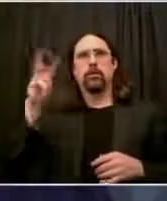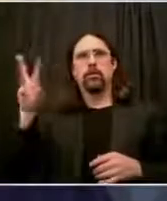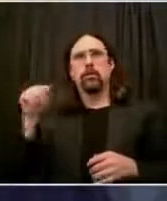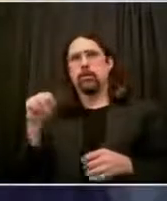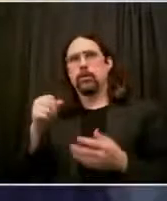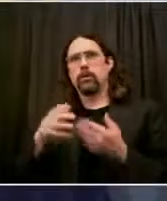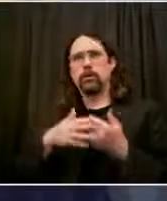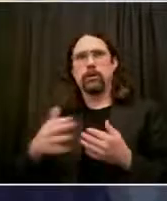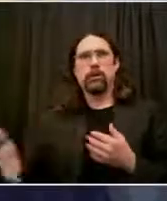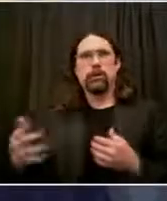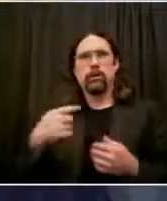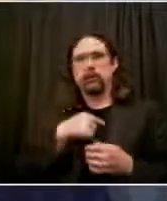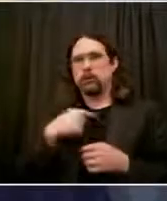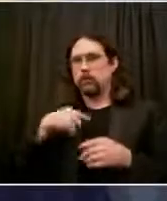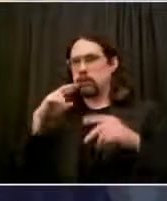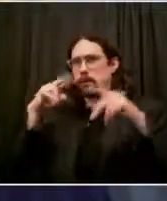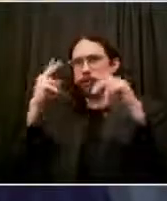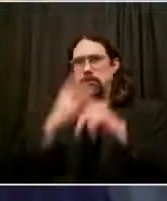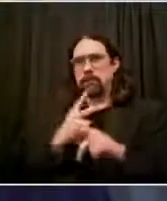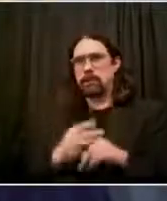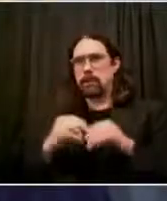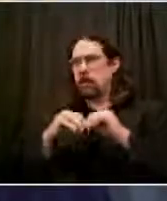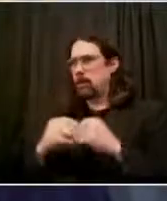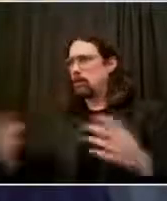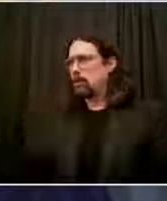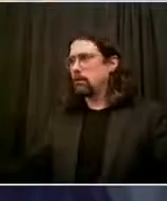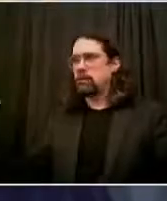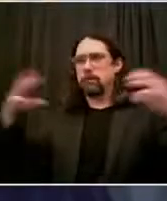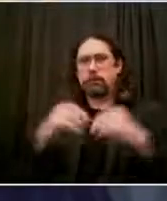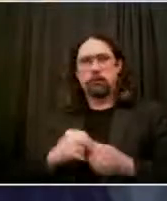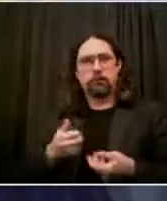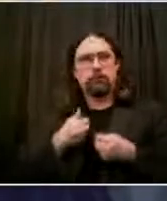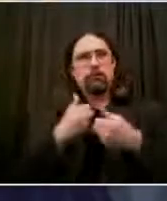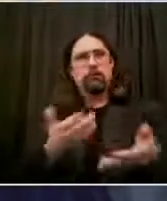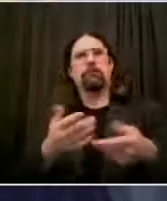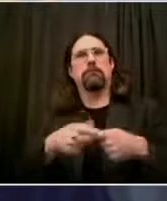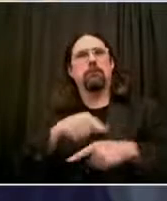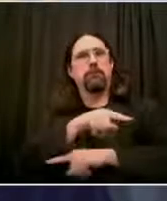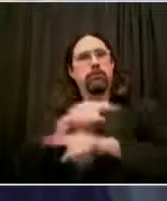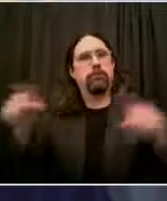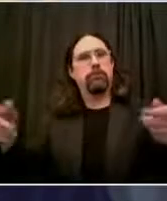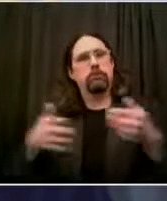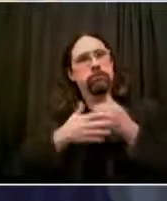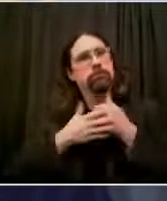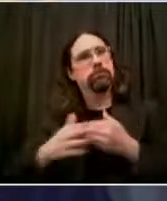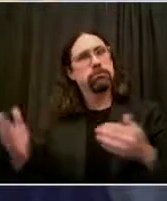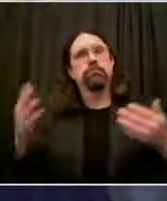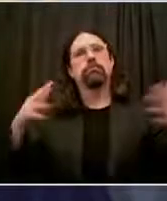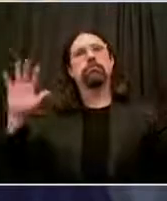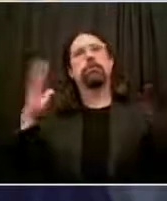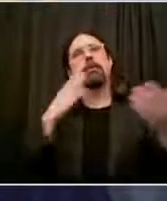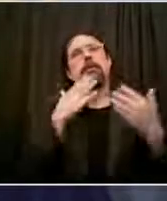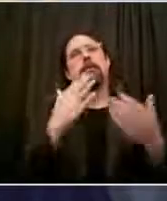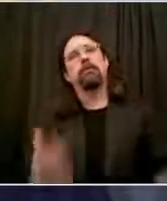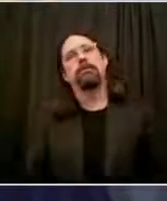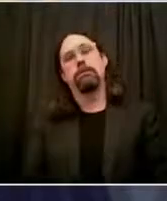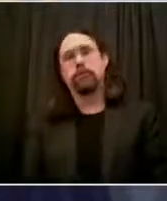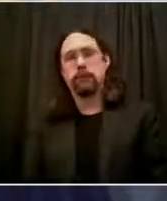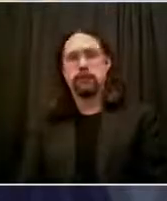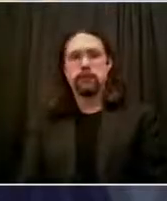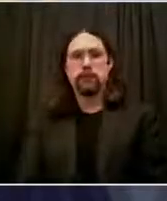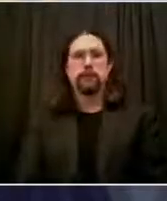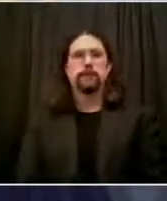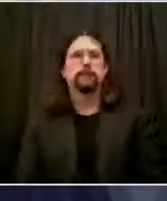Excellent. Thank you so much. Go ahead, Luis. Thank you, sir. That all sounds very promising. My next question is for you, Mr. Mayor.